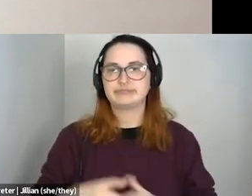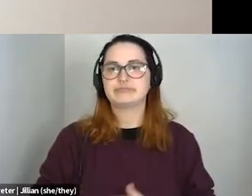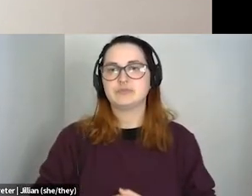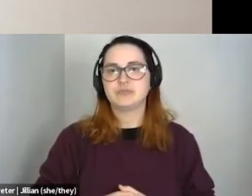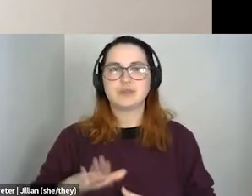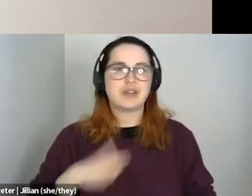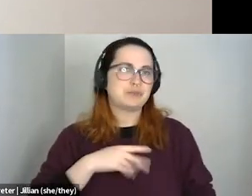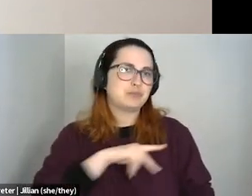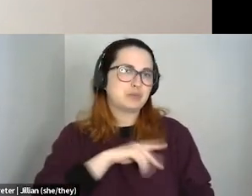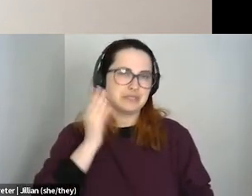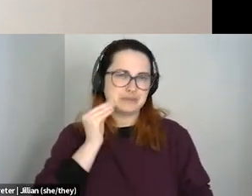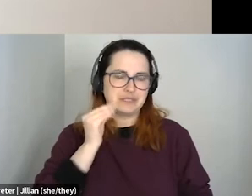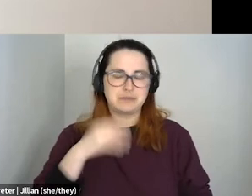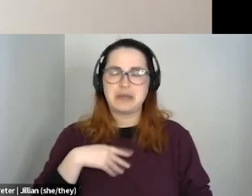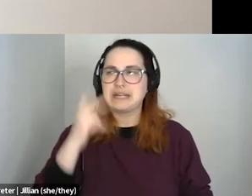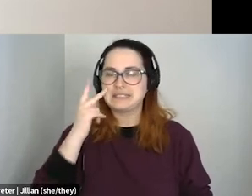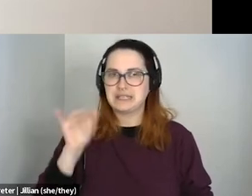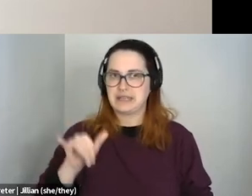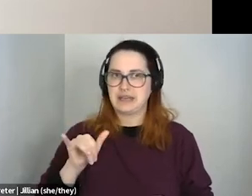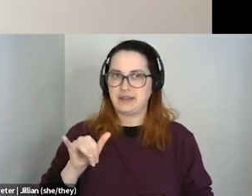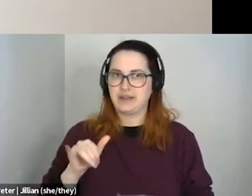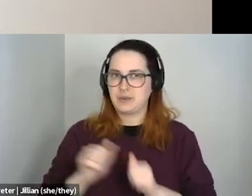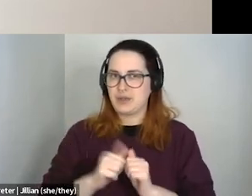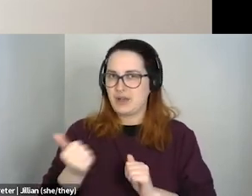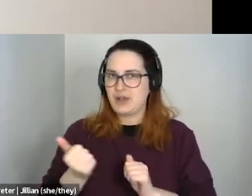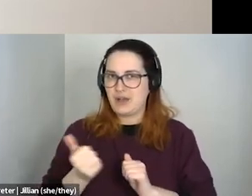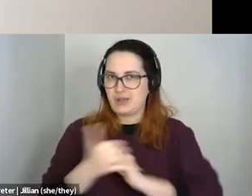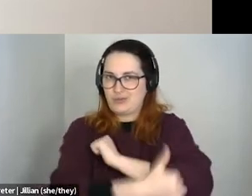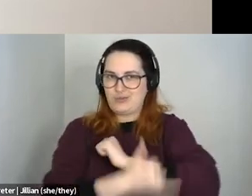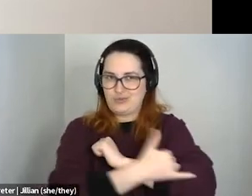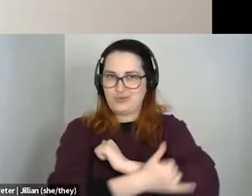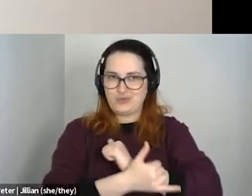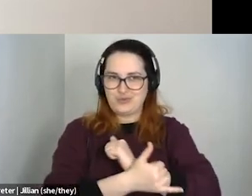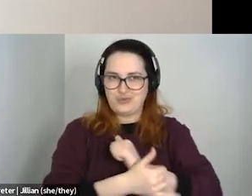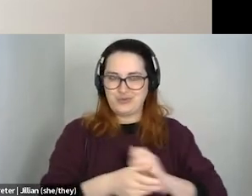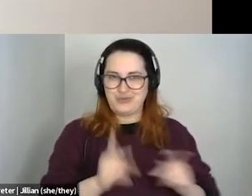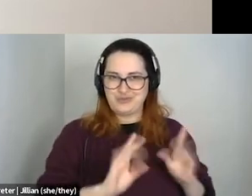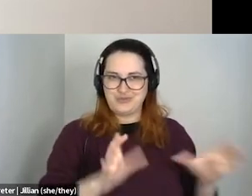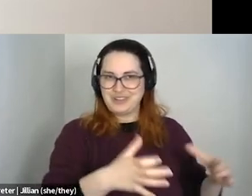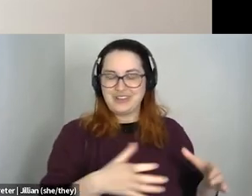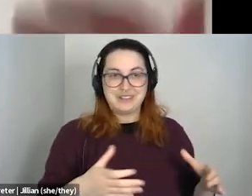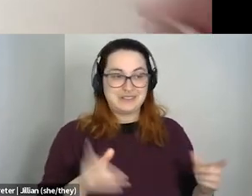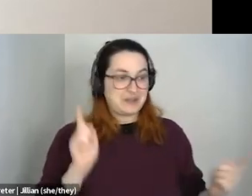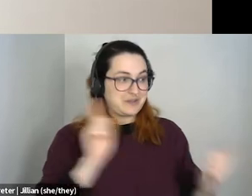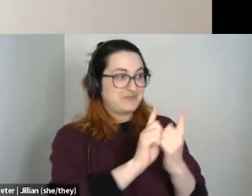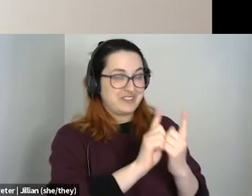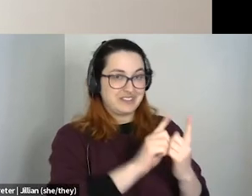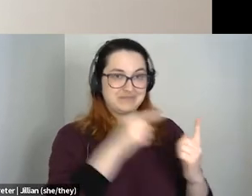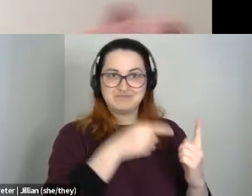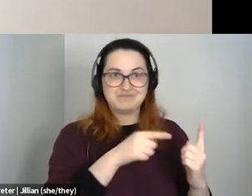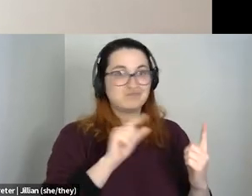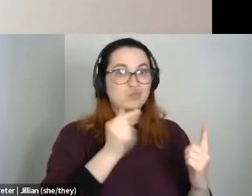immediately in other rural queer folks here that I meet, you know, I meet a new queer trans person. We have, um,